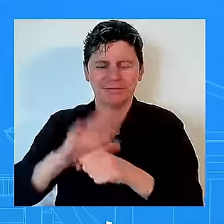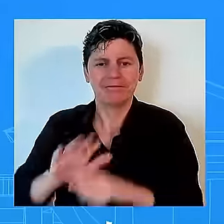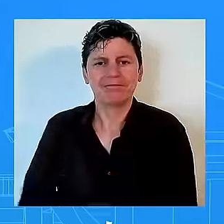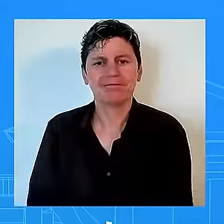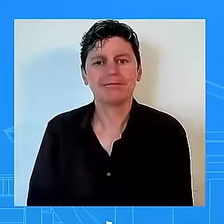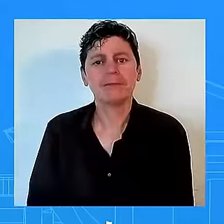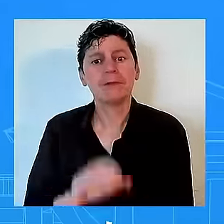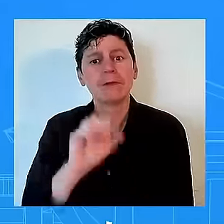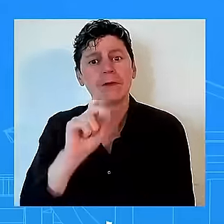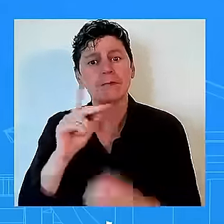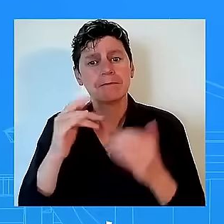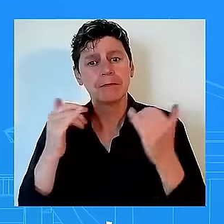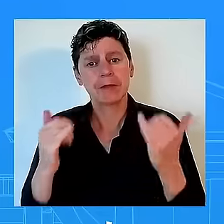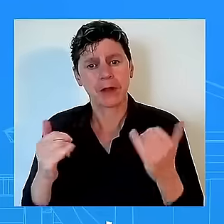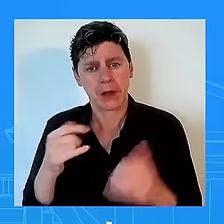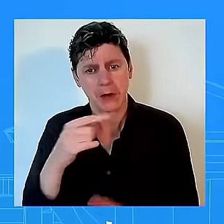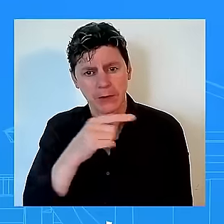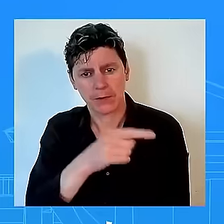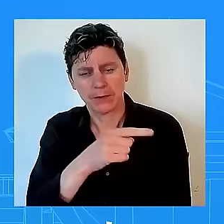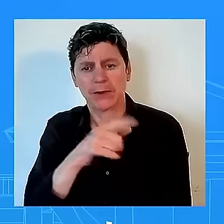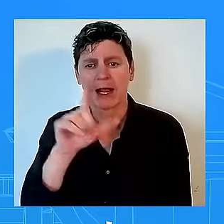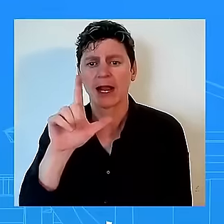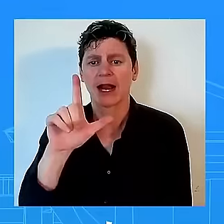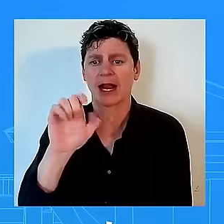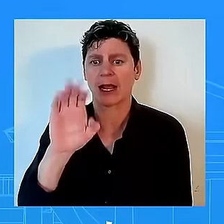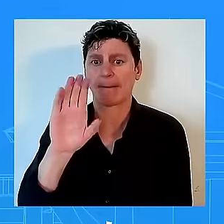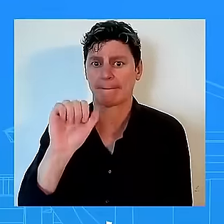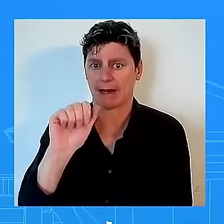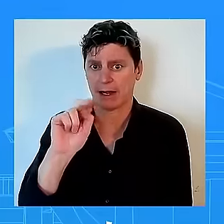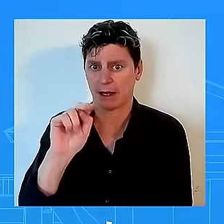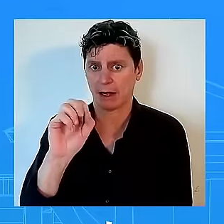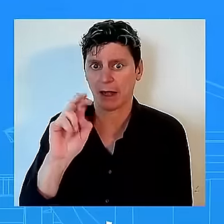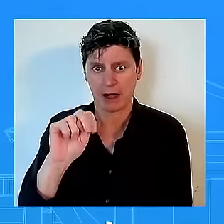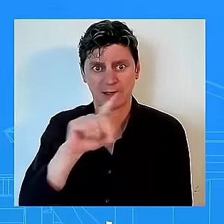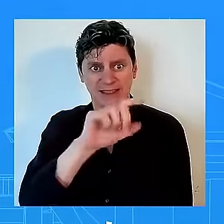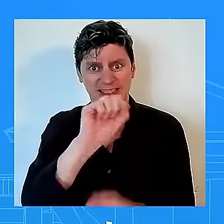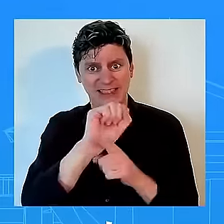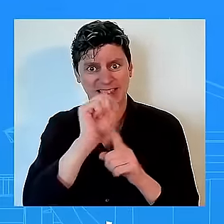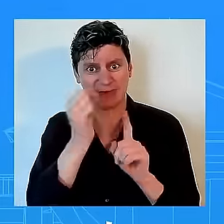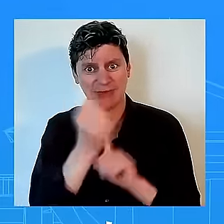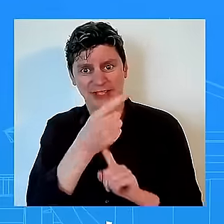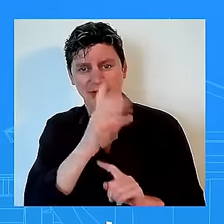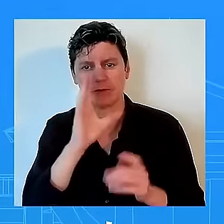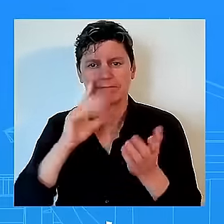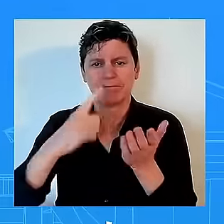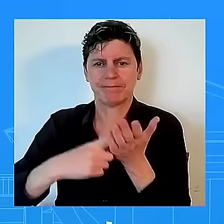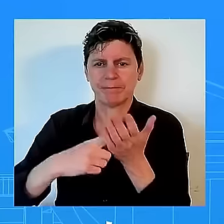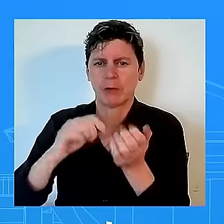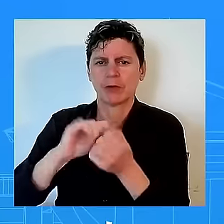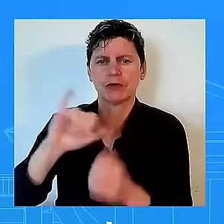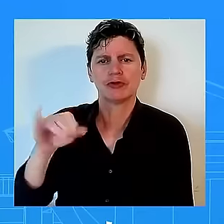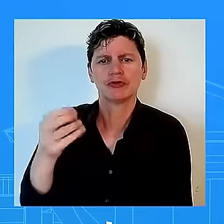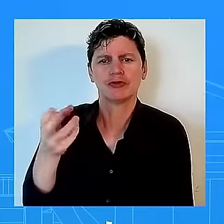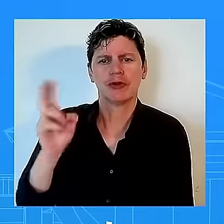about so much uh that the one thing the u.s would like to avoid is an escalation in the region and we're talking about